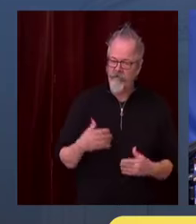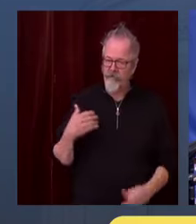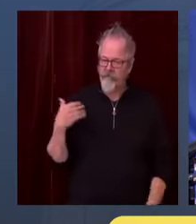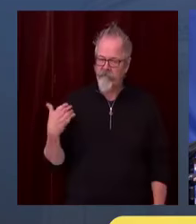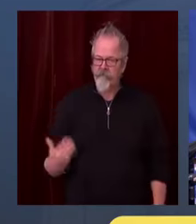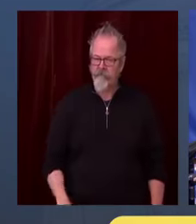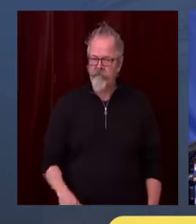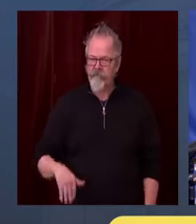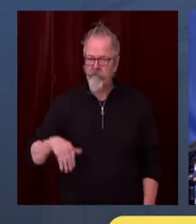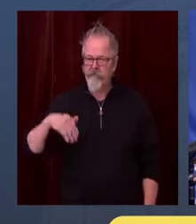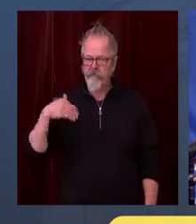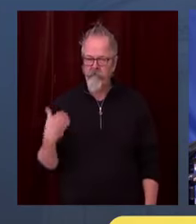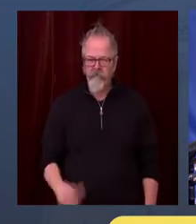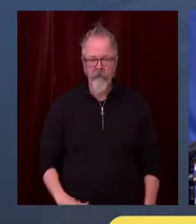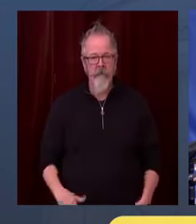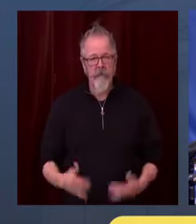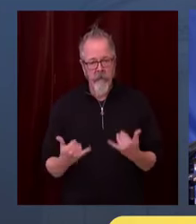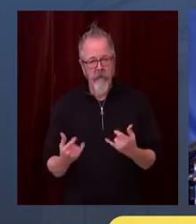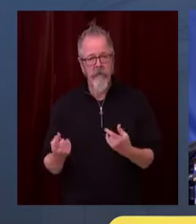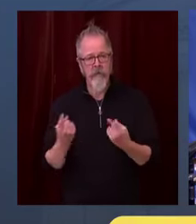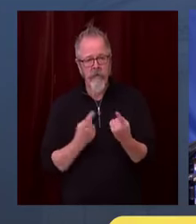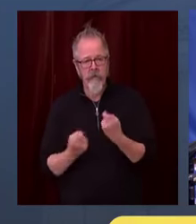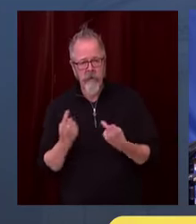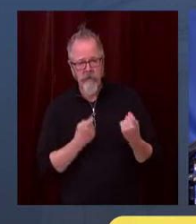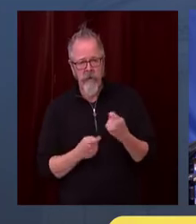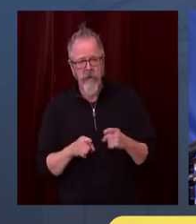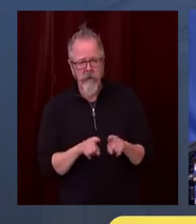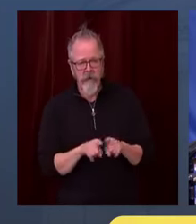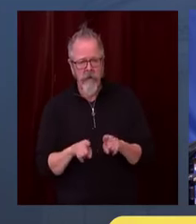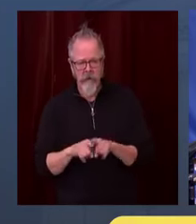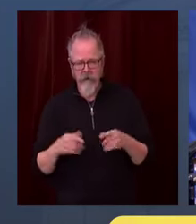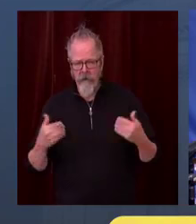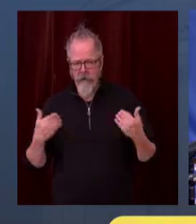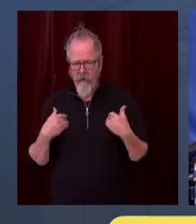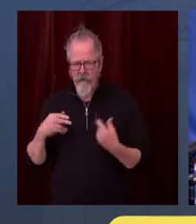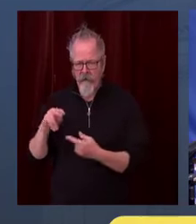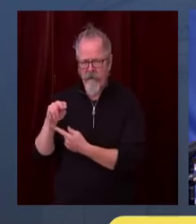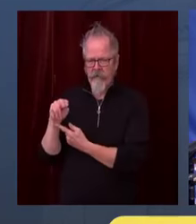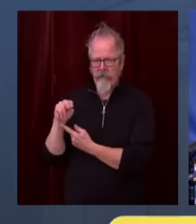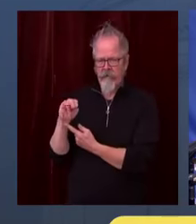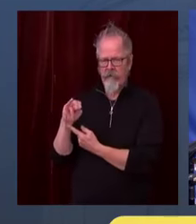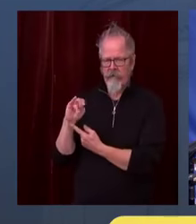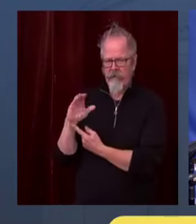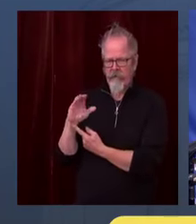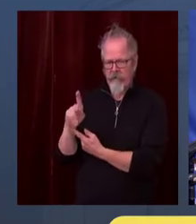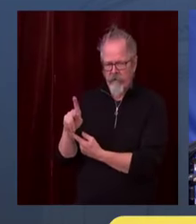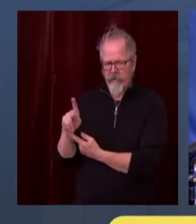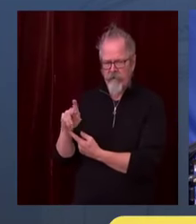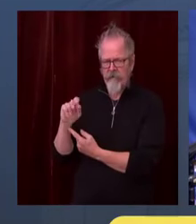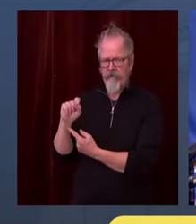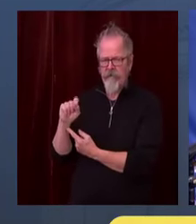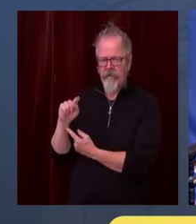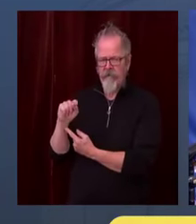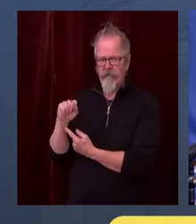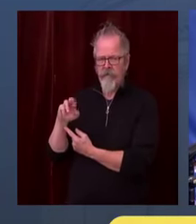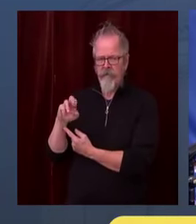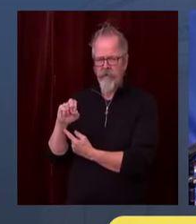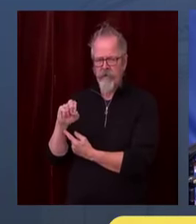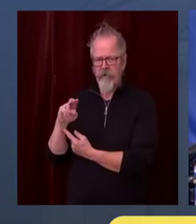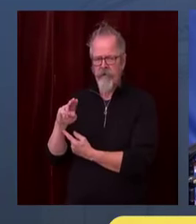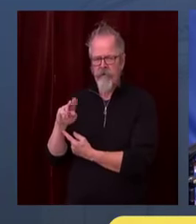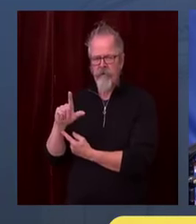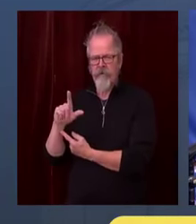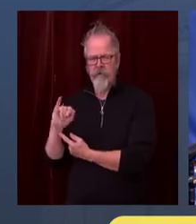these efforts. Any clarification on any information? Yeah, just a clarification.